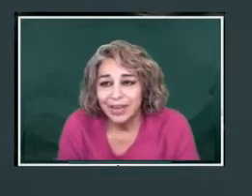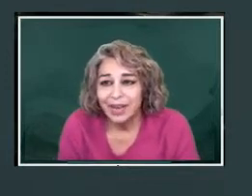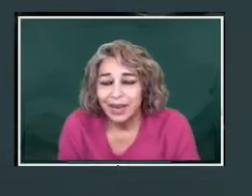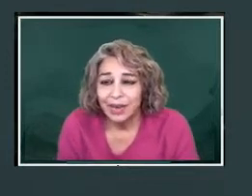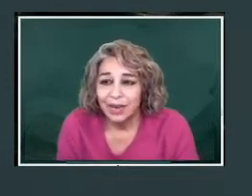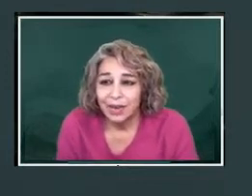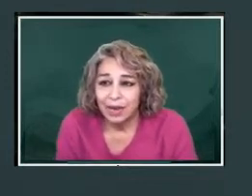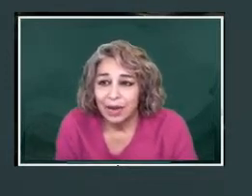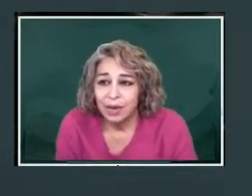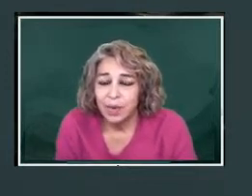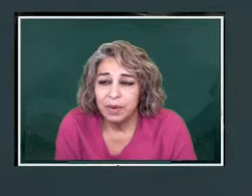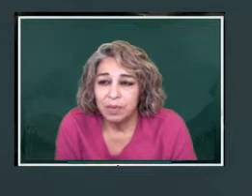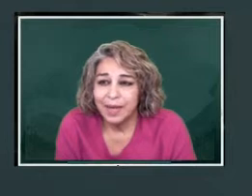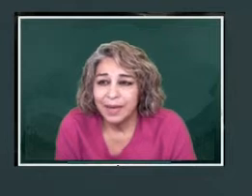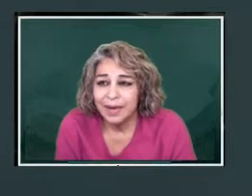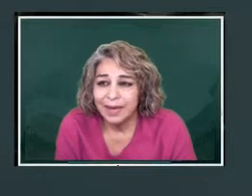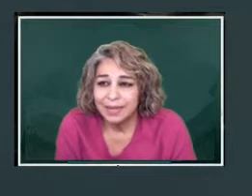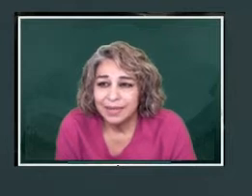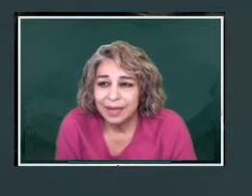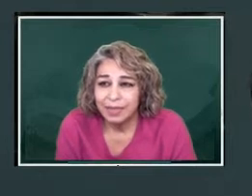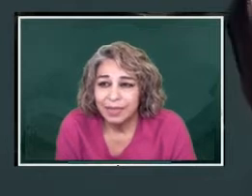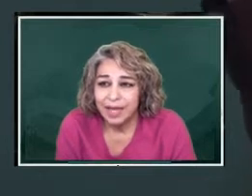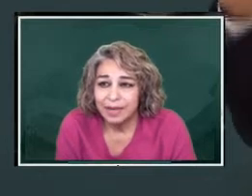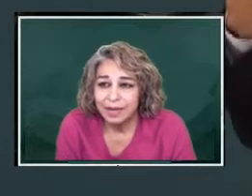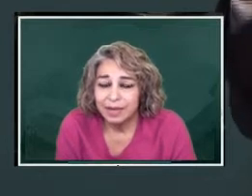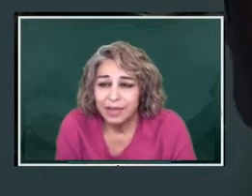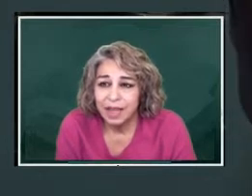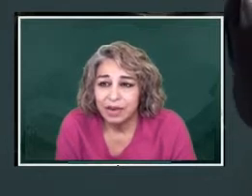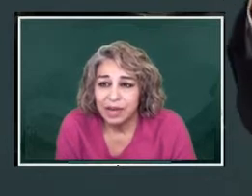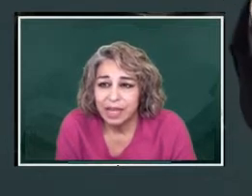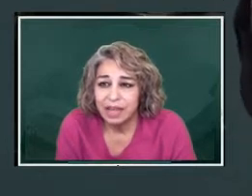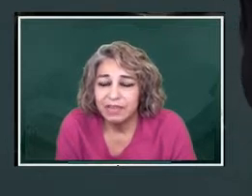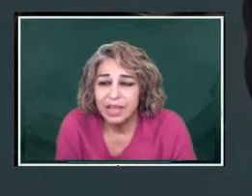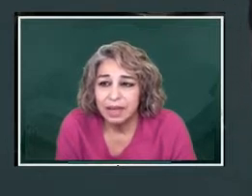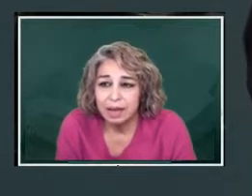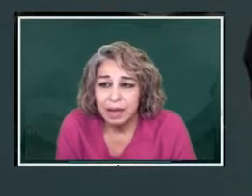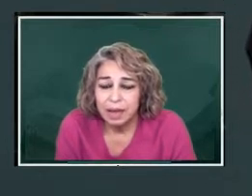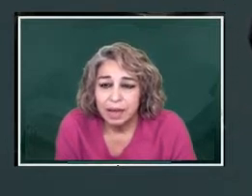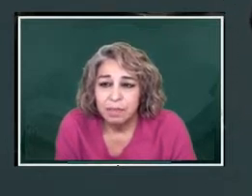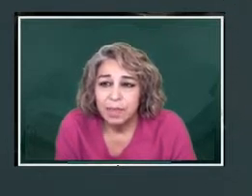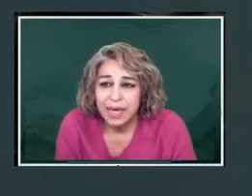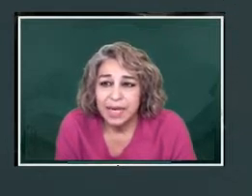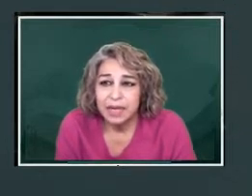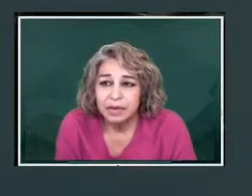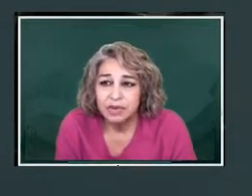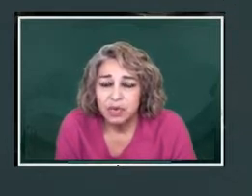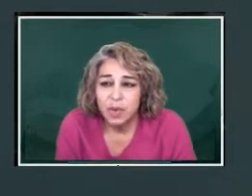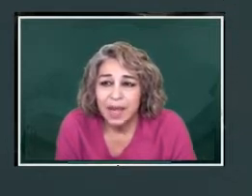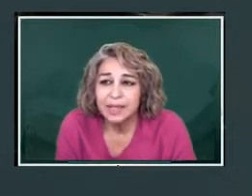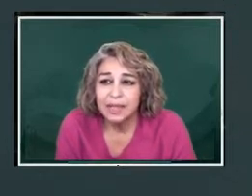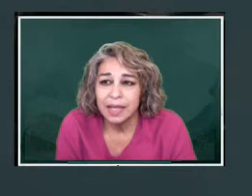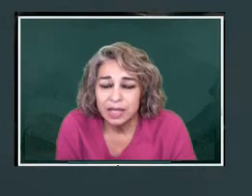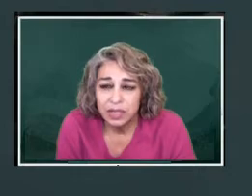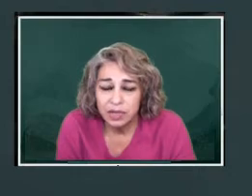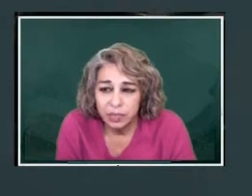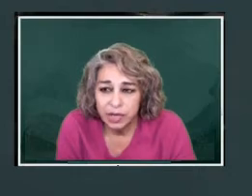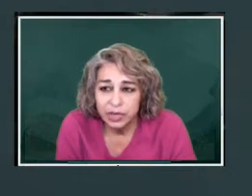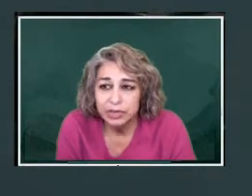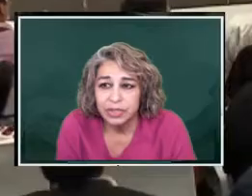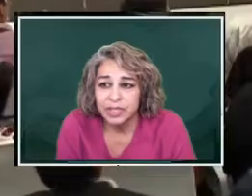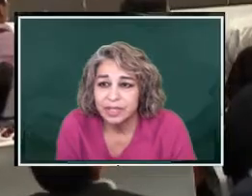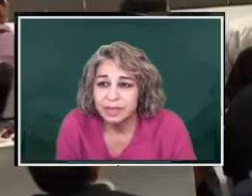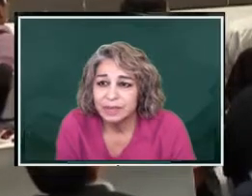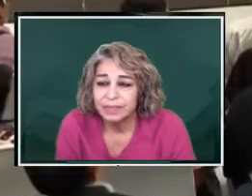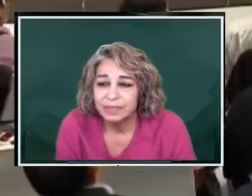Yesterday, uh, we recognized that they are giving money directly to the